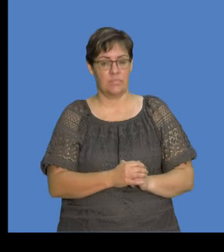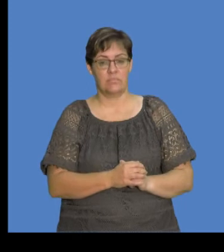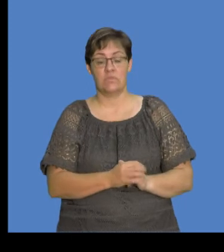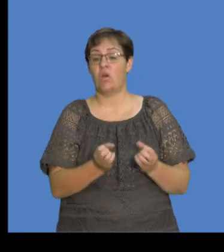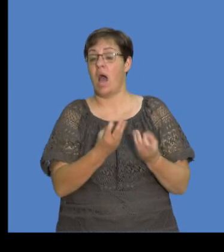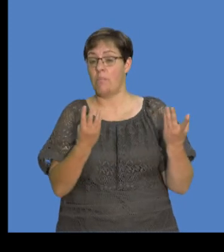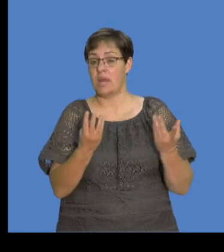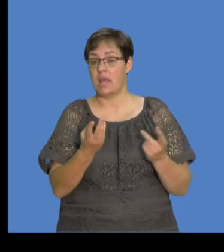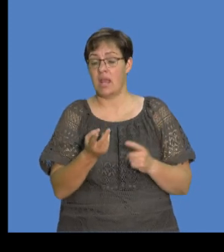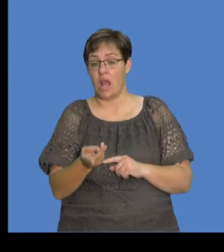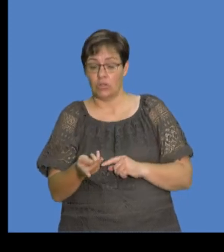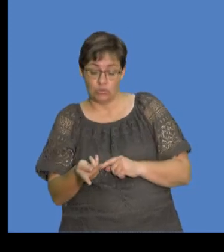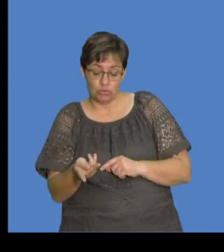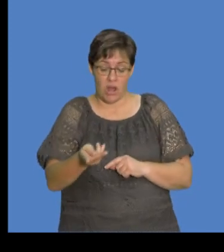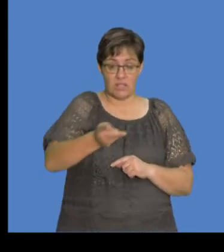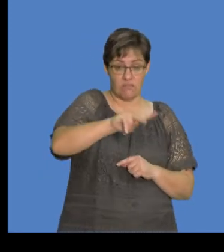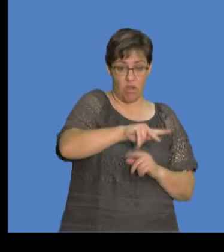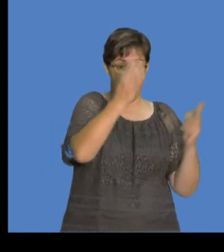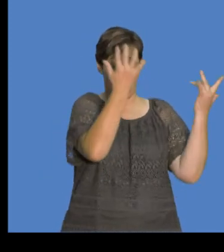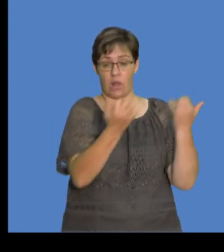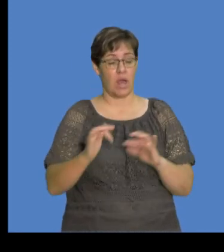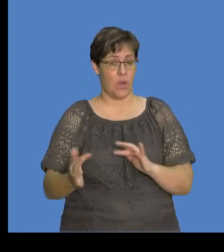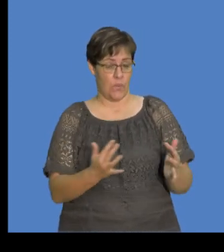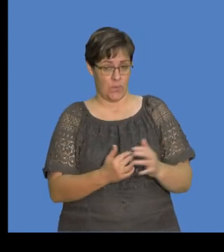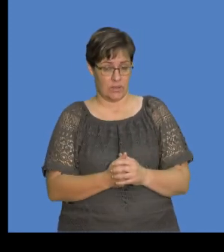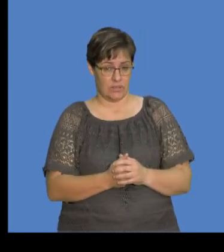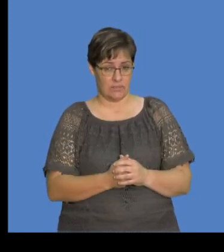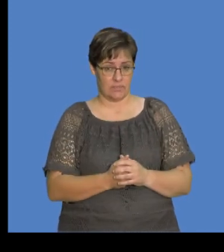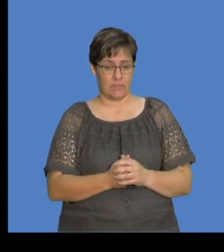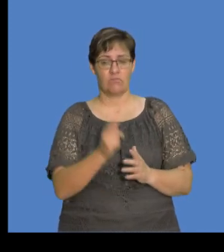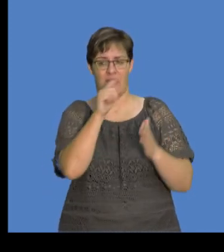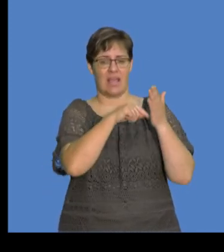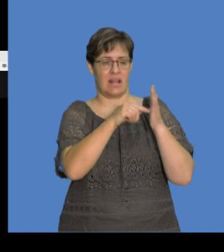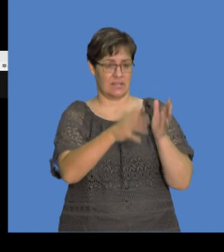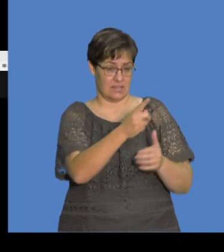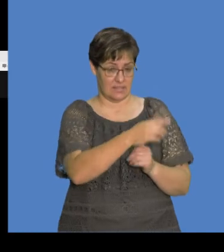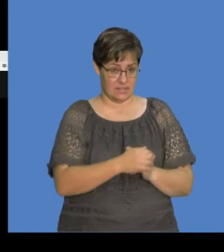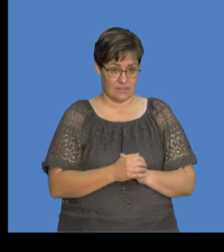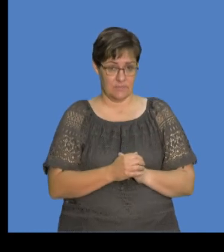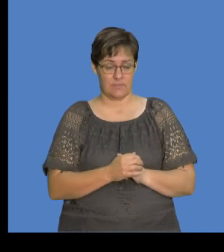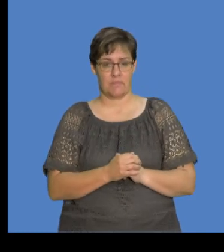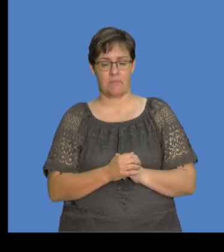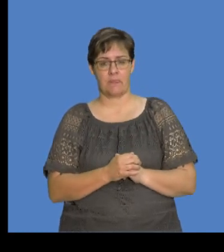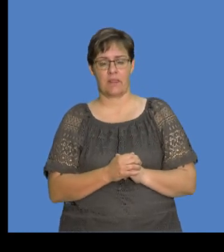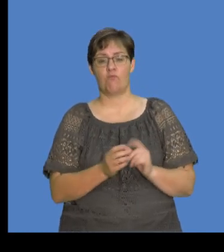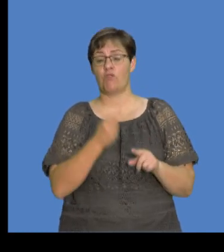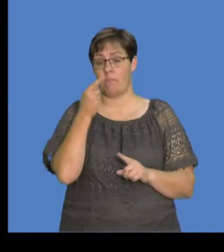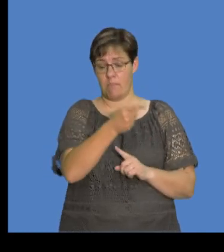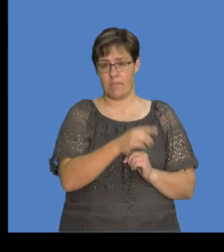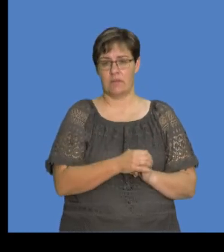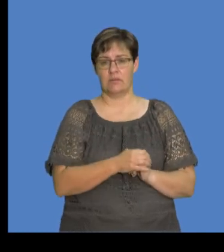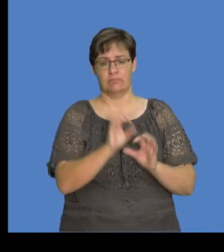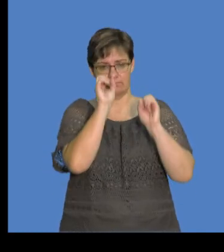the number of electrons transferred can be calculated in that way. Let's go to our calculator now, okay? From the